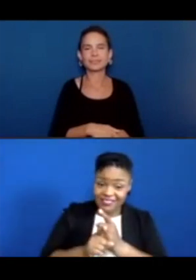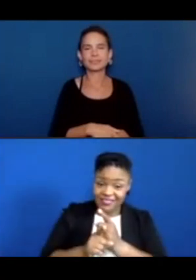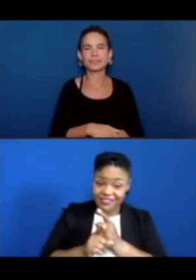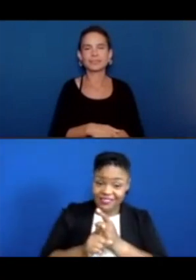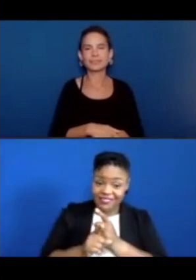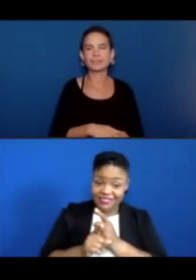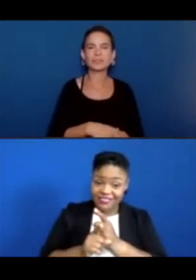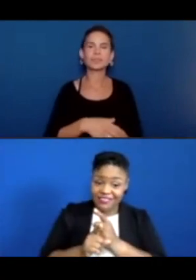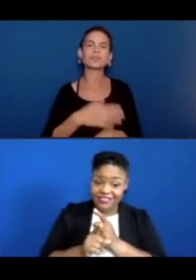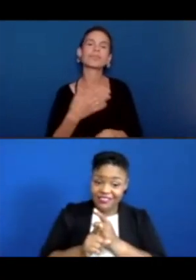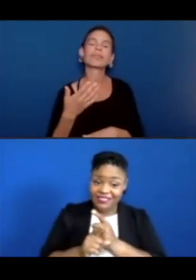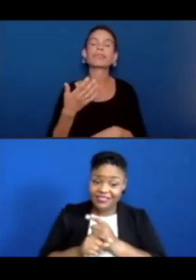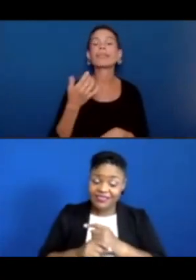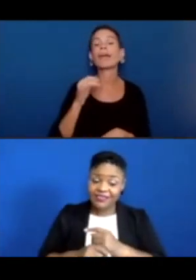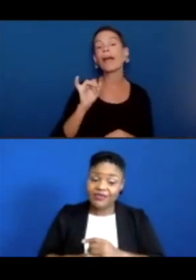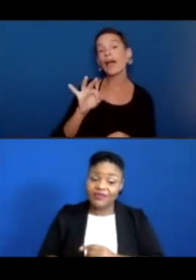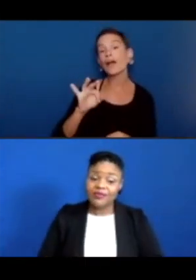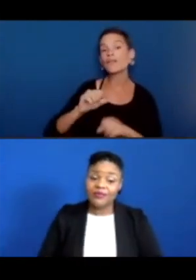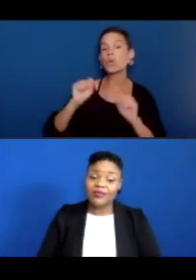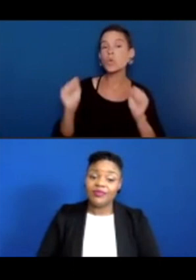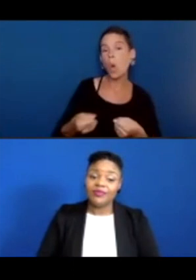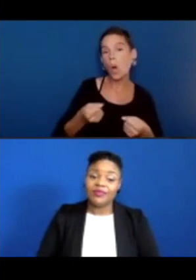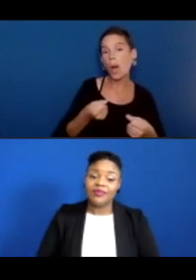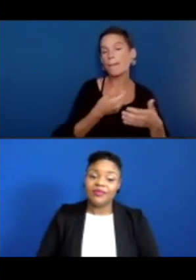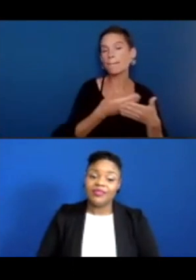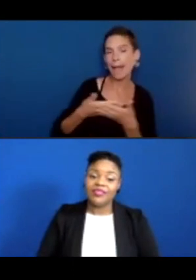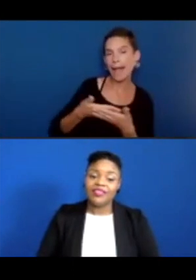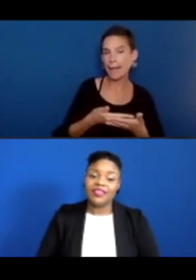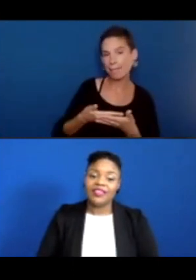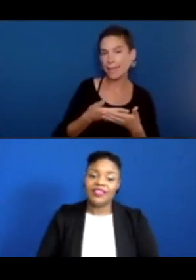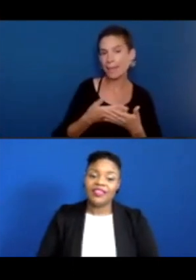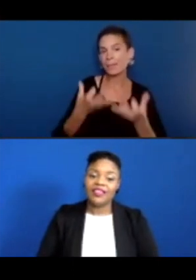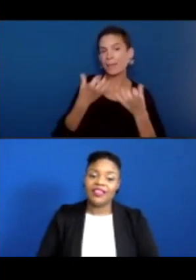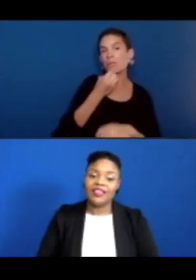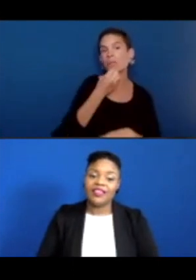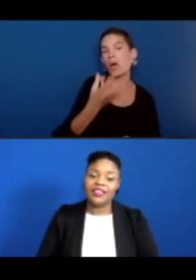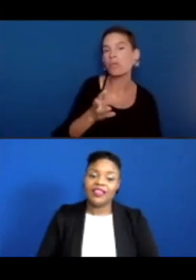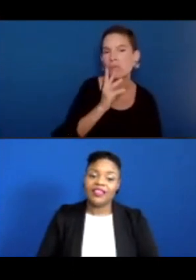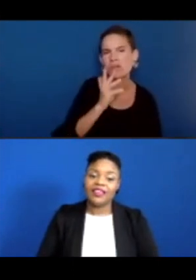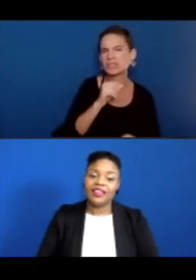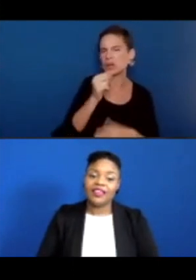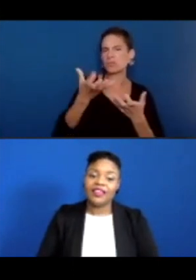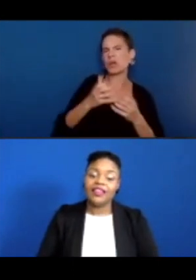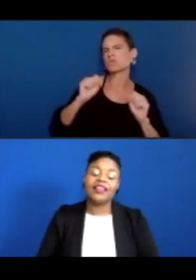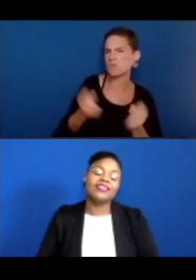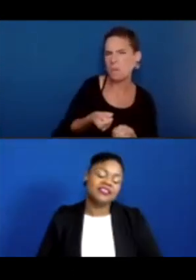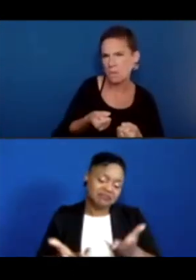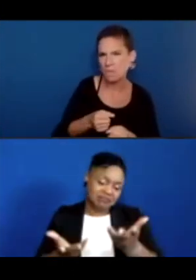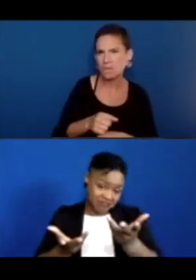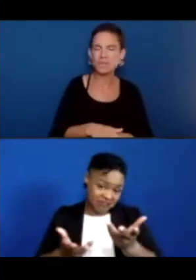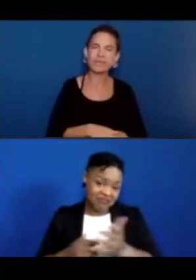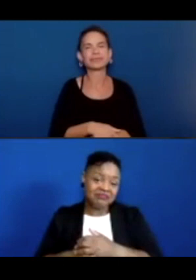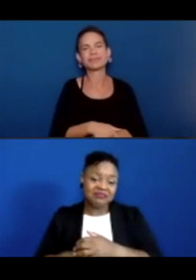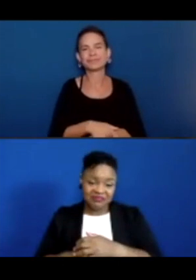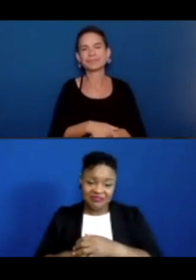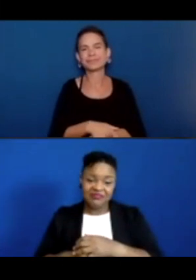So, sit down, please. And how old are you? And what are you like about science? Oh, okay. So, I am 38.